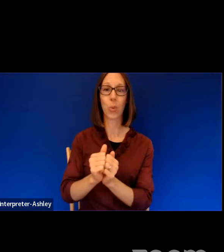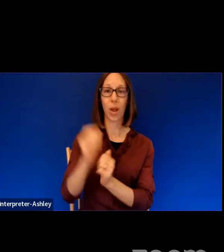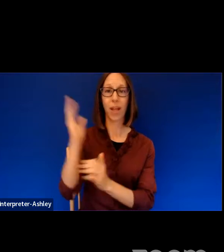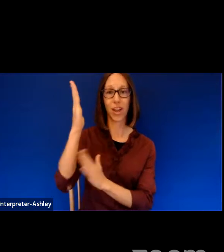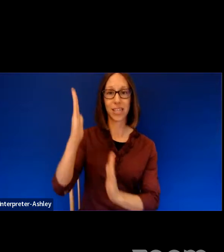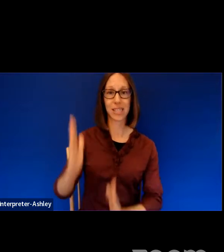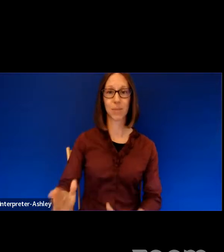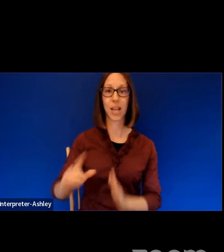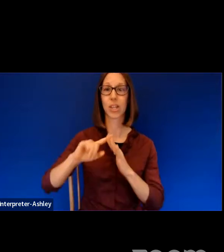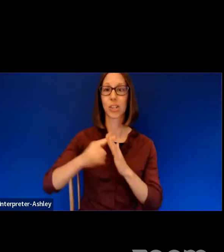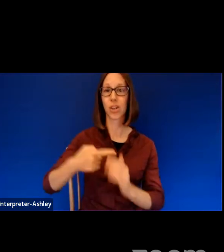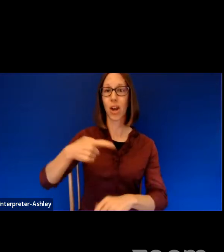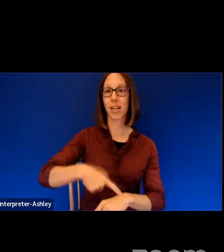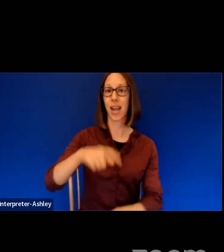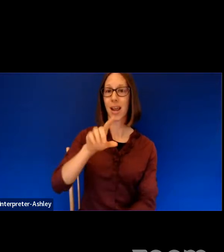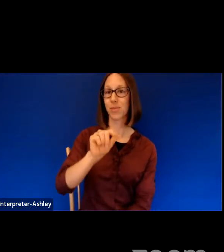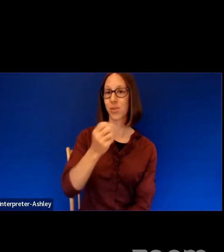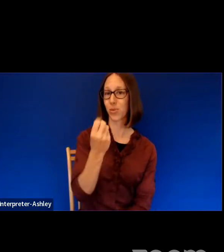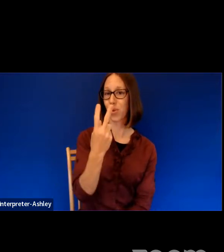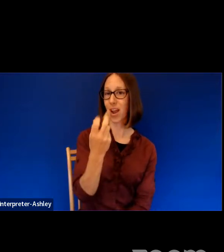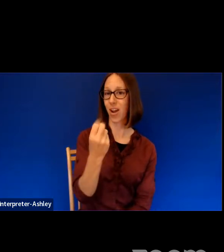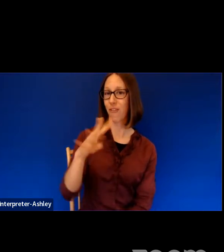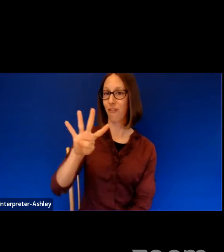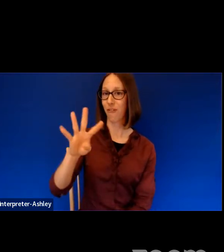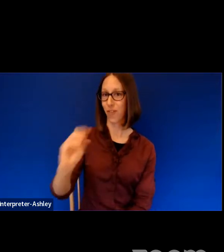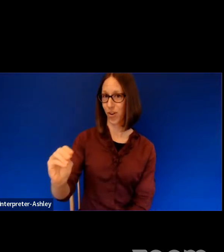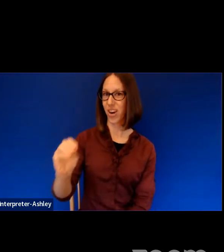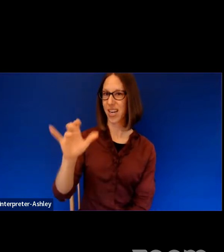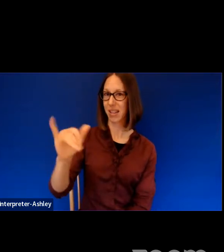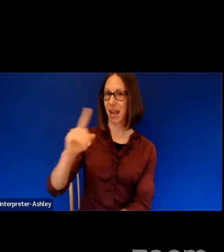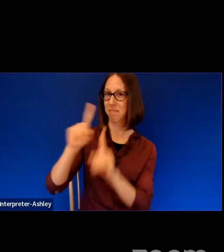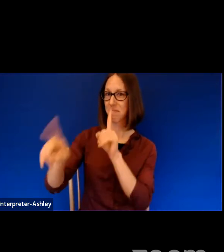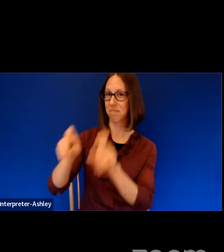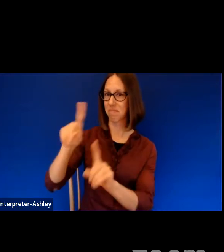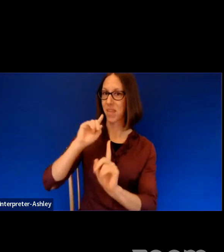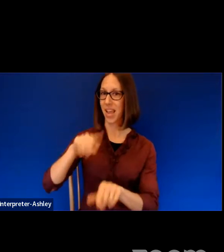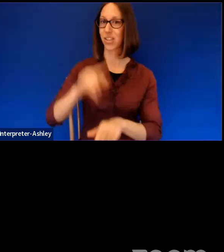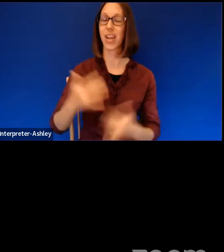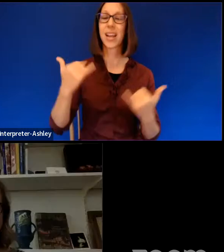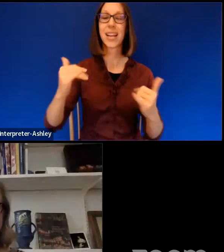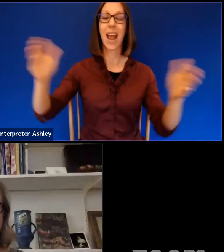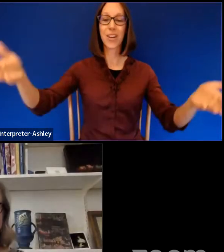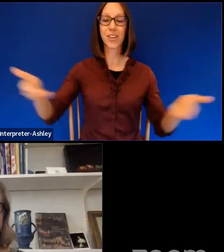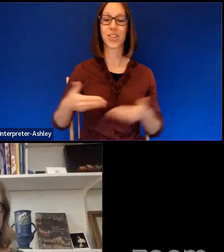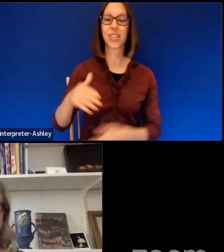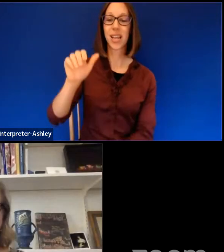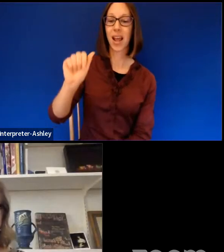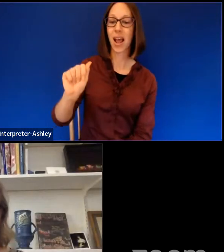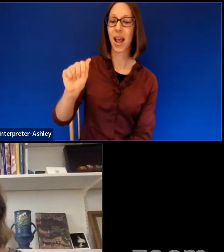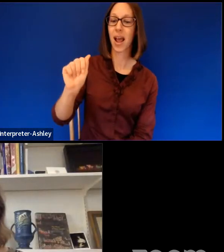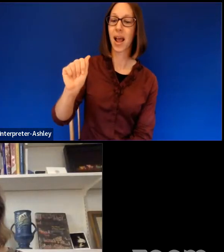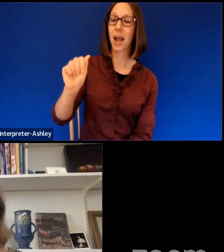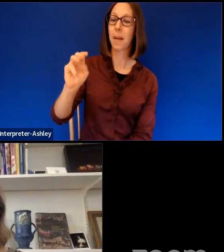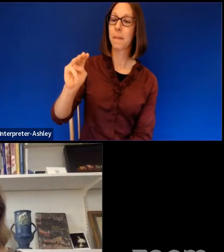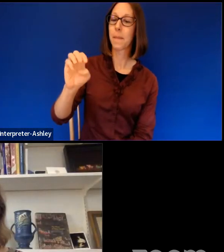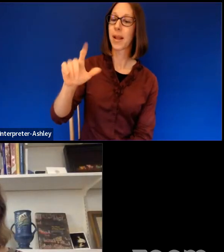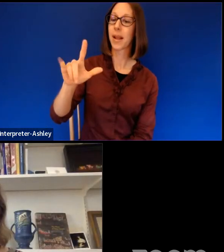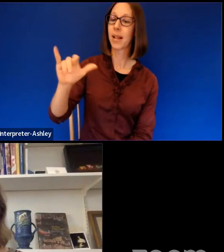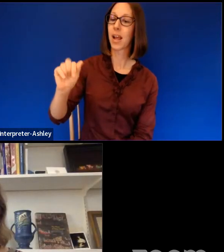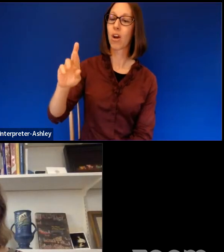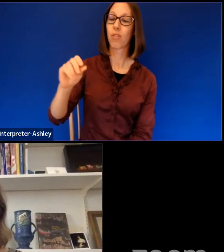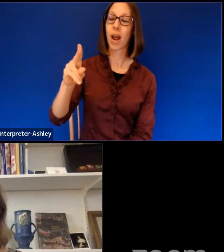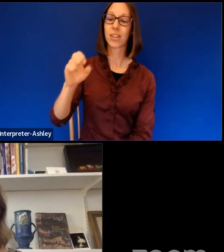.m. And now I'd like to introduce Amelia Rouser, Senior Associate Dean of the Faculty